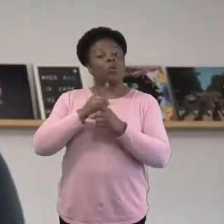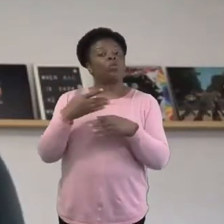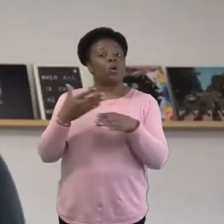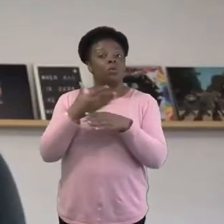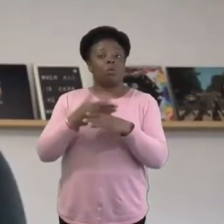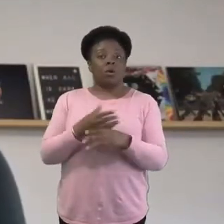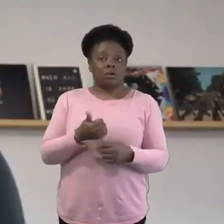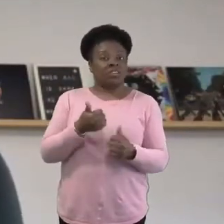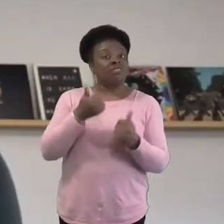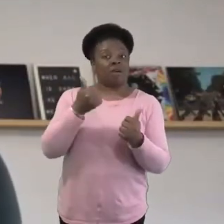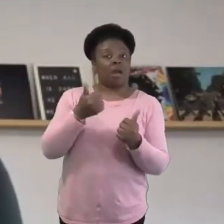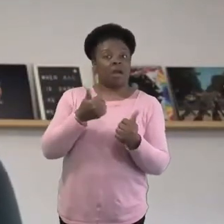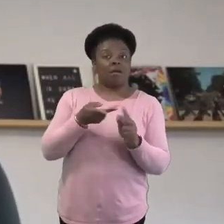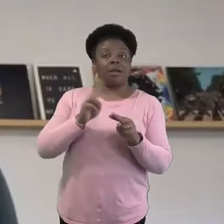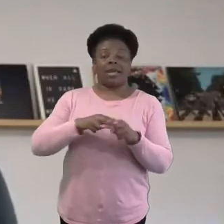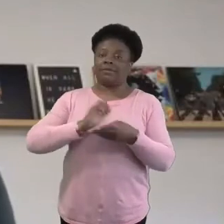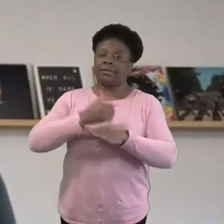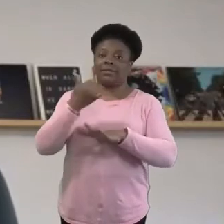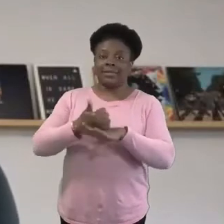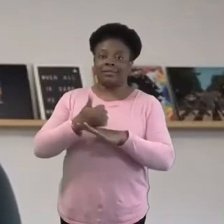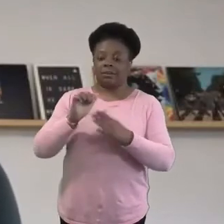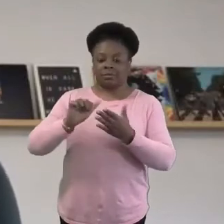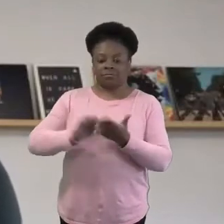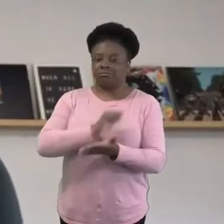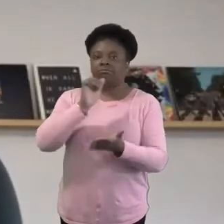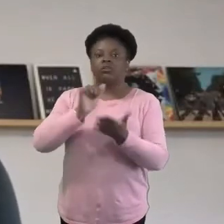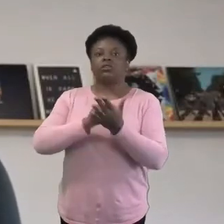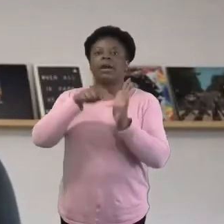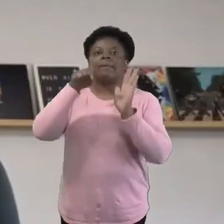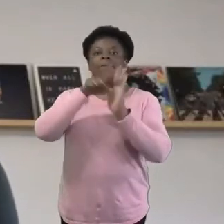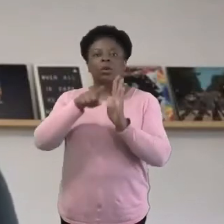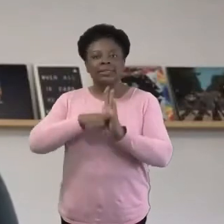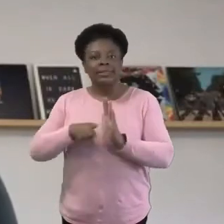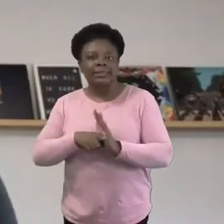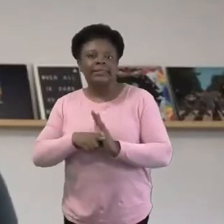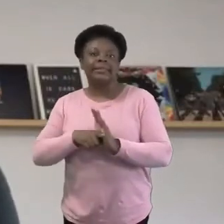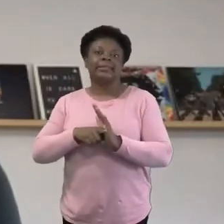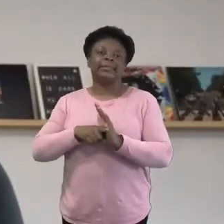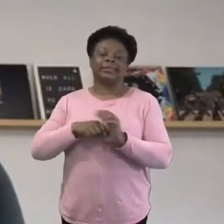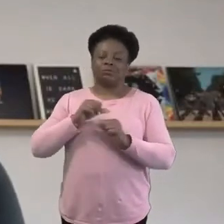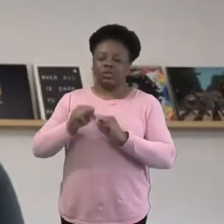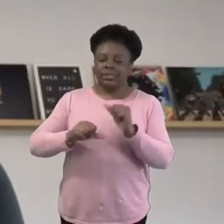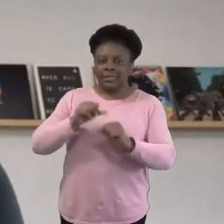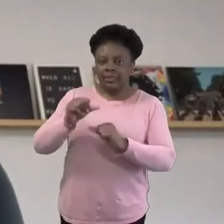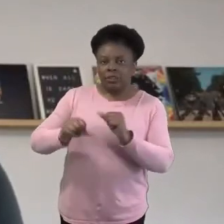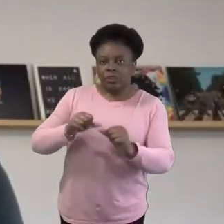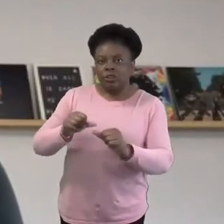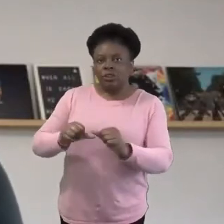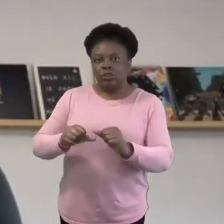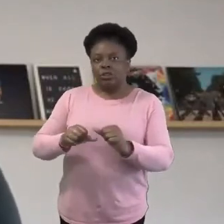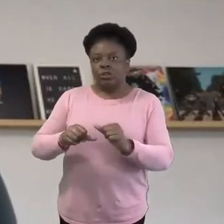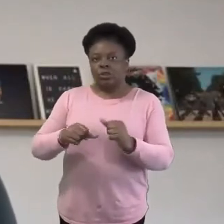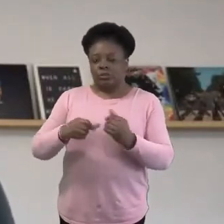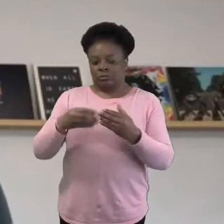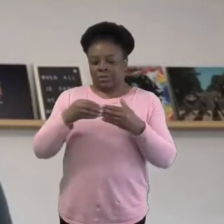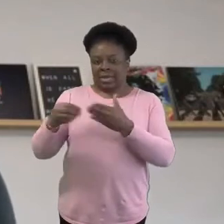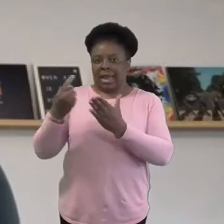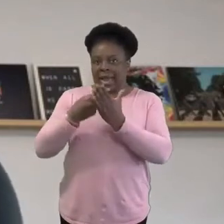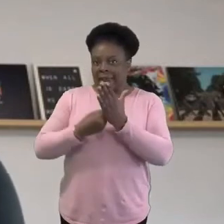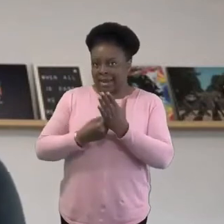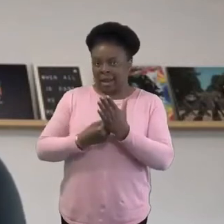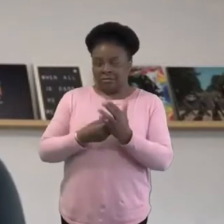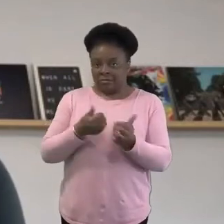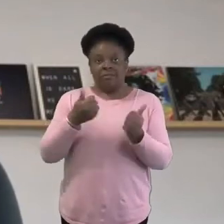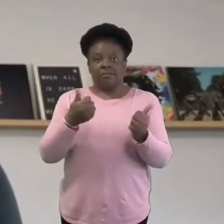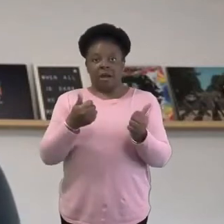policies in place, can happen and can happen well. The parents and carers, the young people I work with, they know when and where